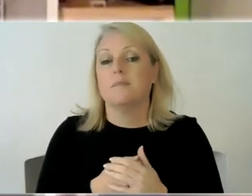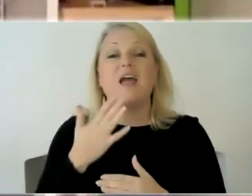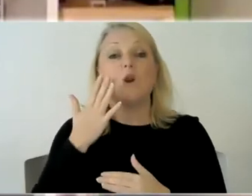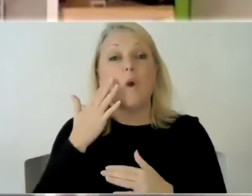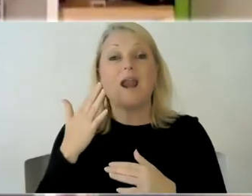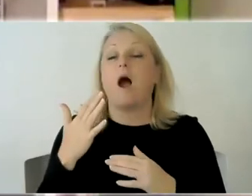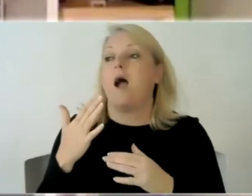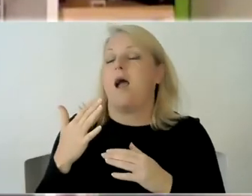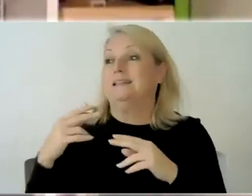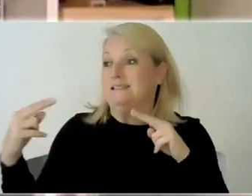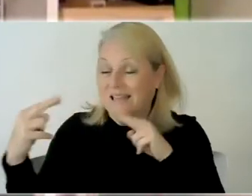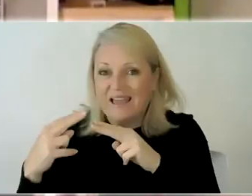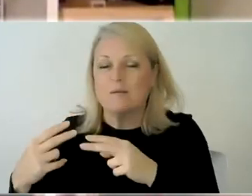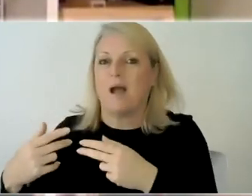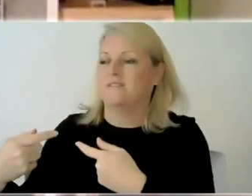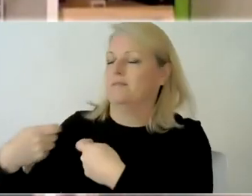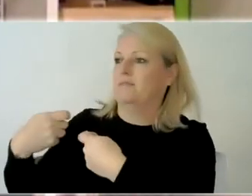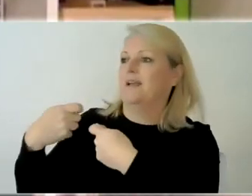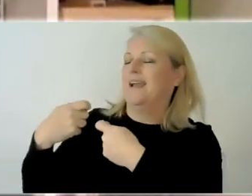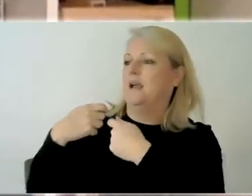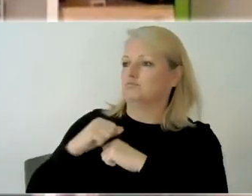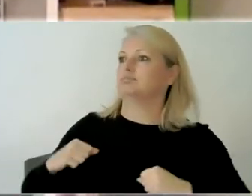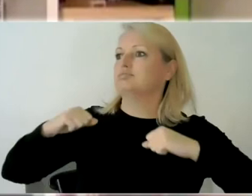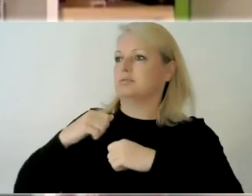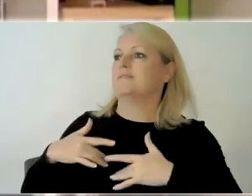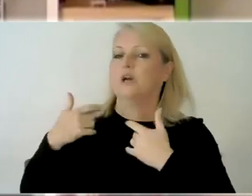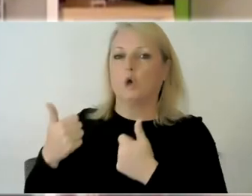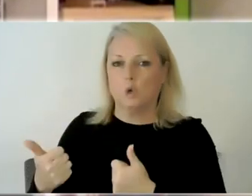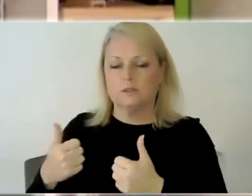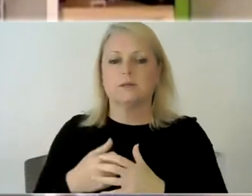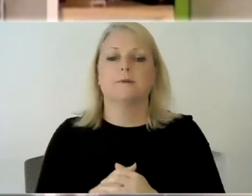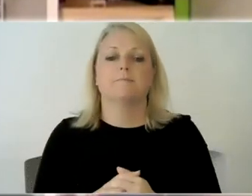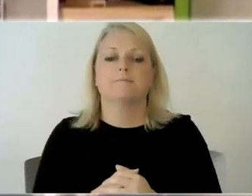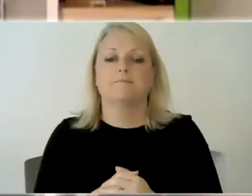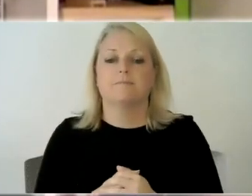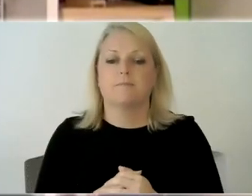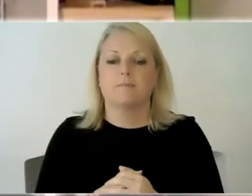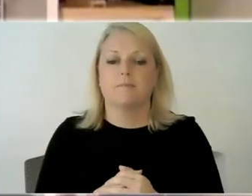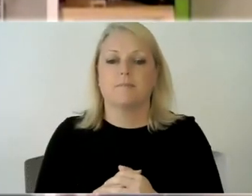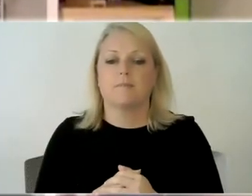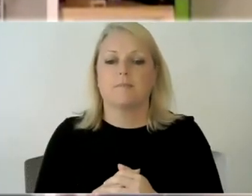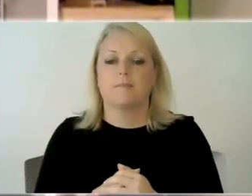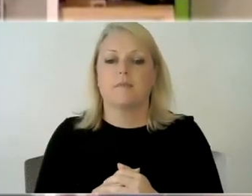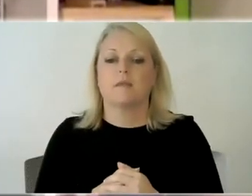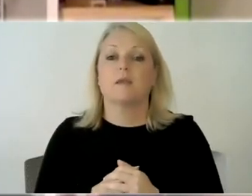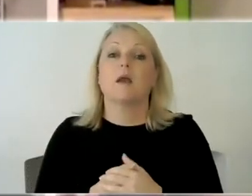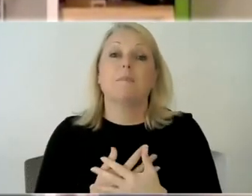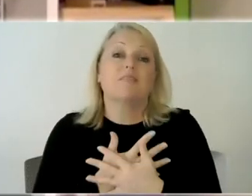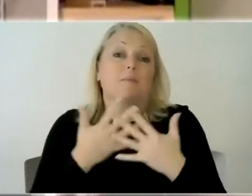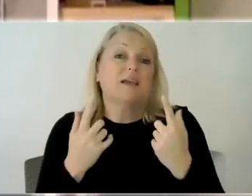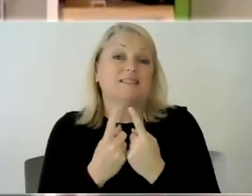refuels me almost but i guess the the biggest constant is uh is my blog